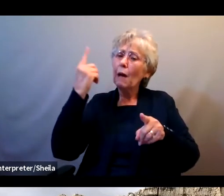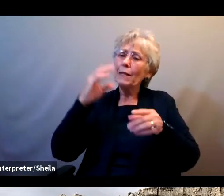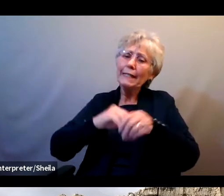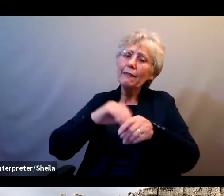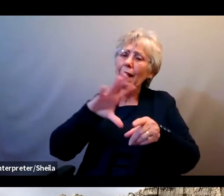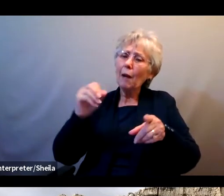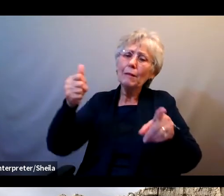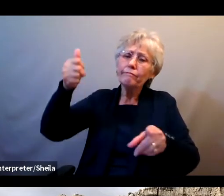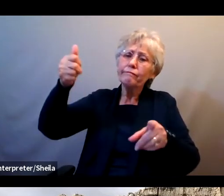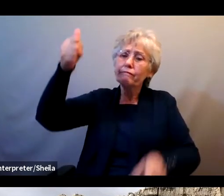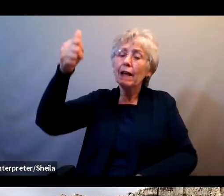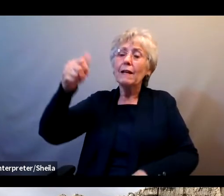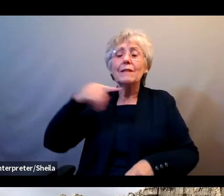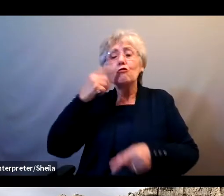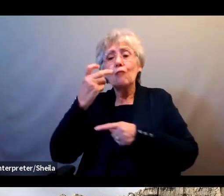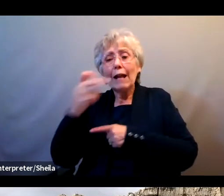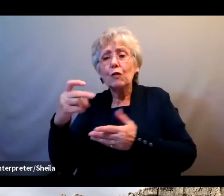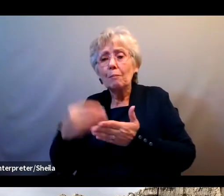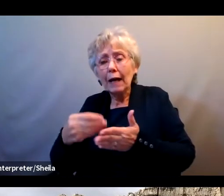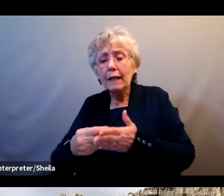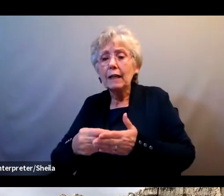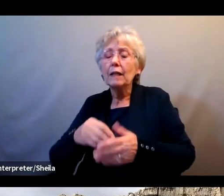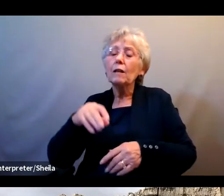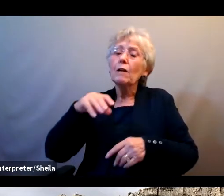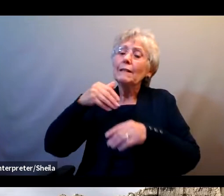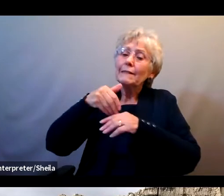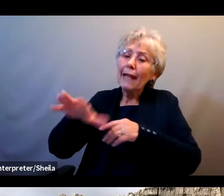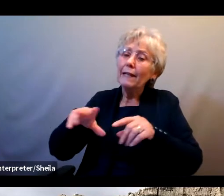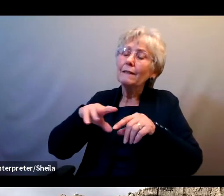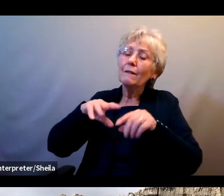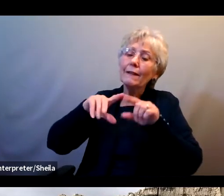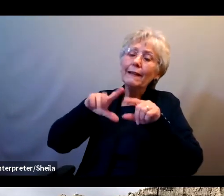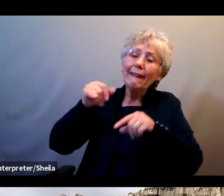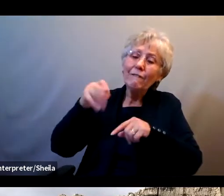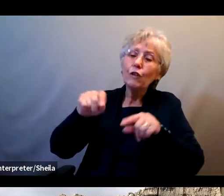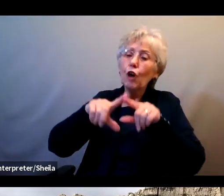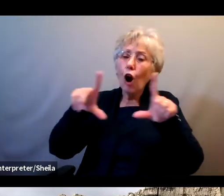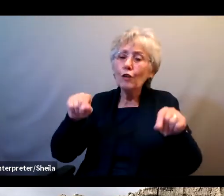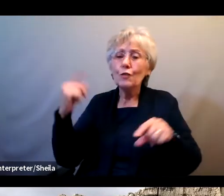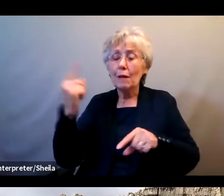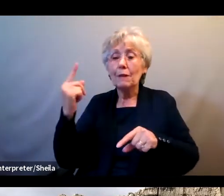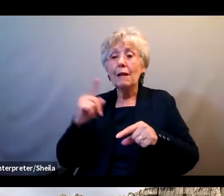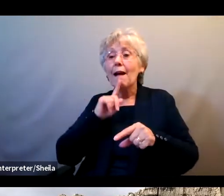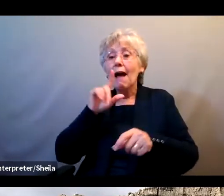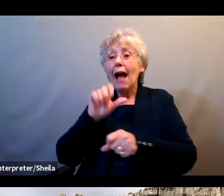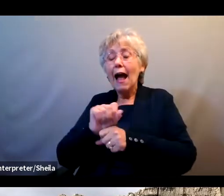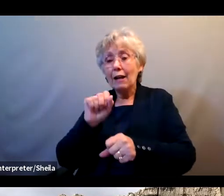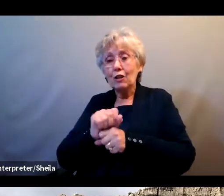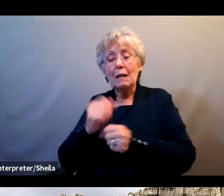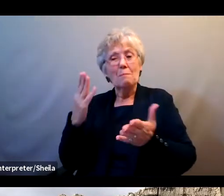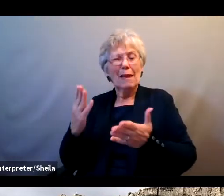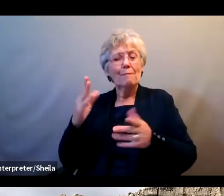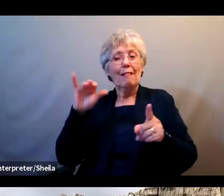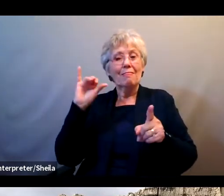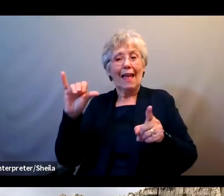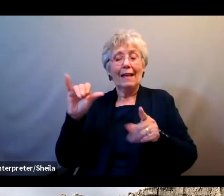the money, transfer funds, or send gift card codes. In reality, a scammer might have faked the boss's email address or